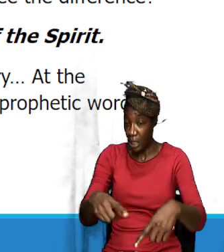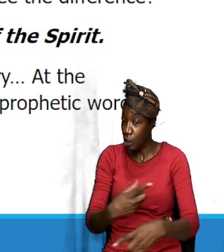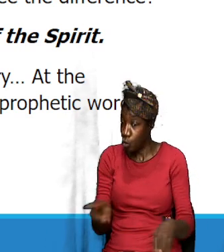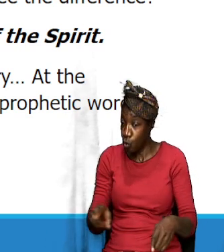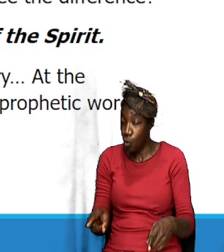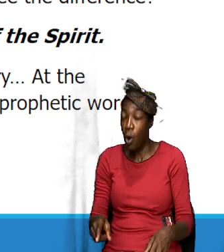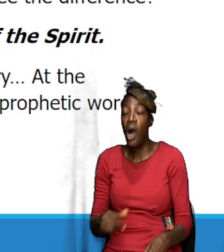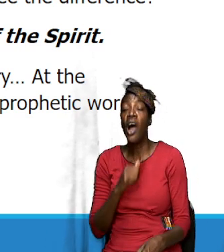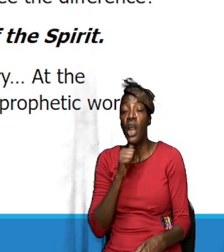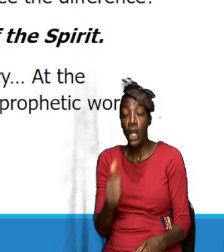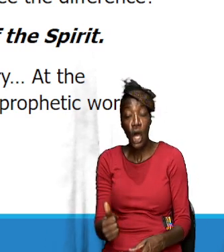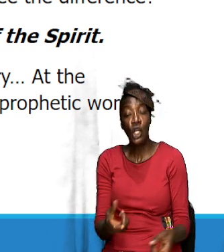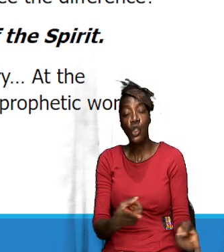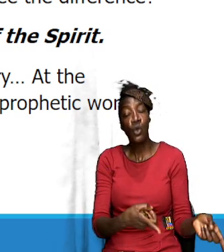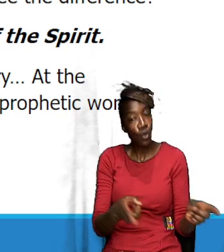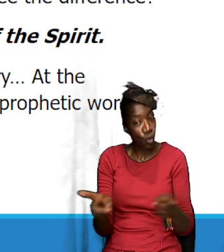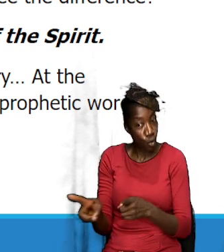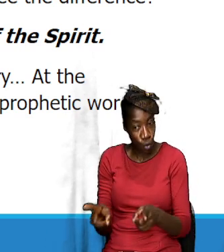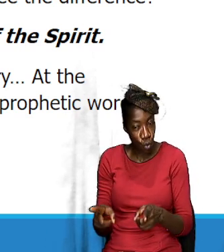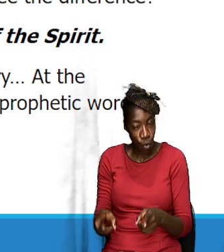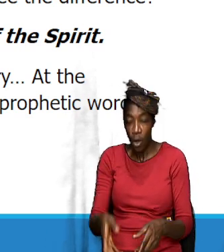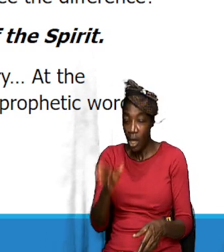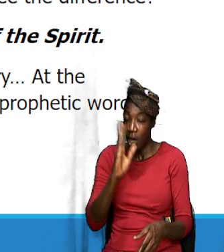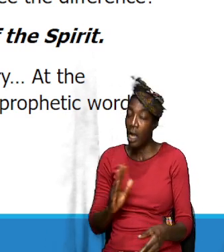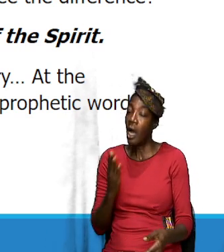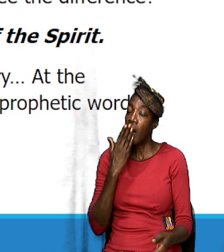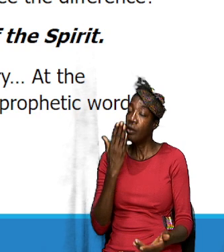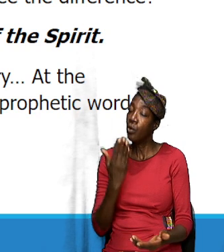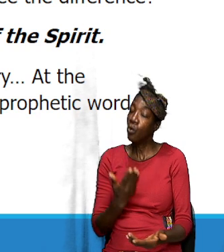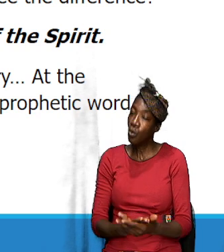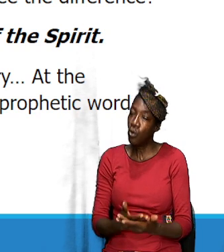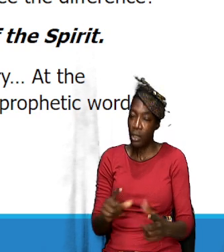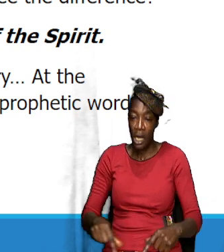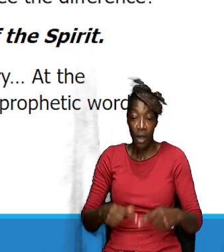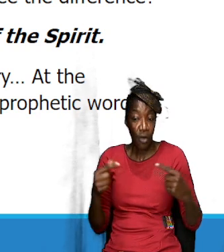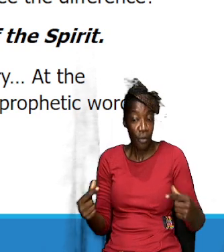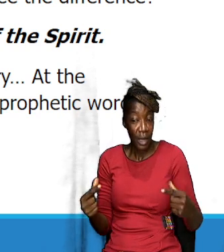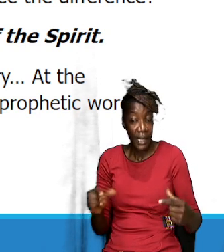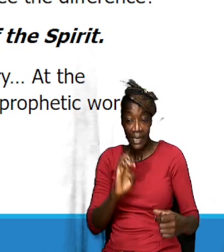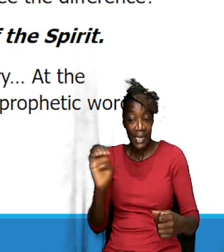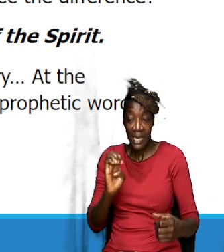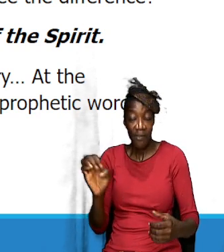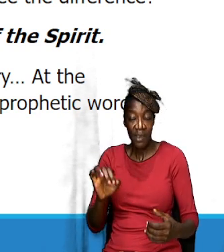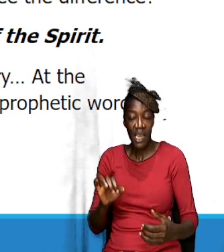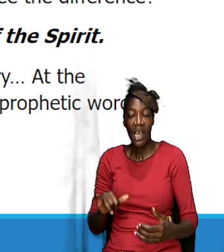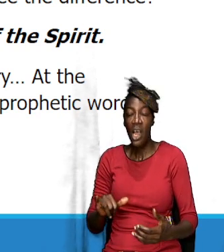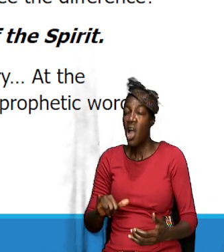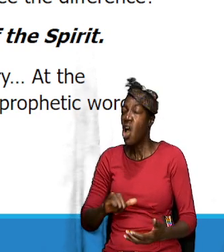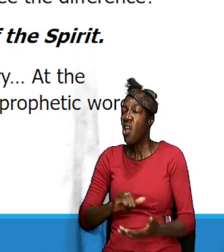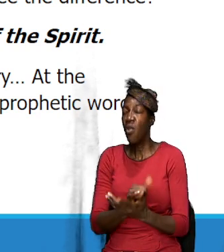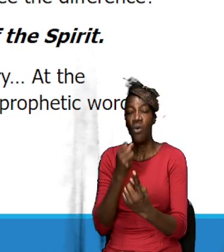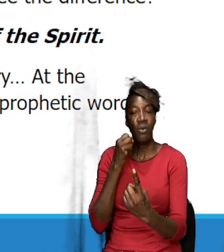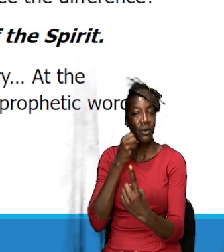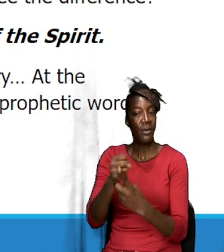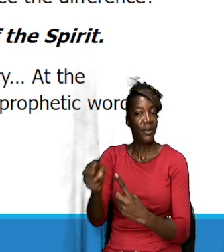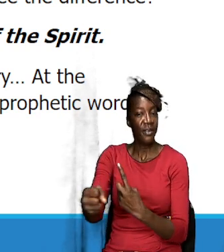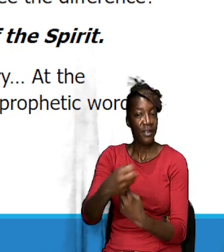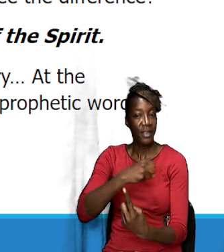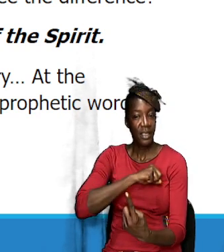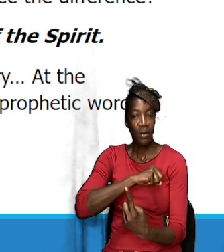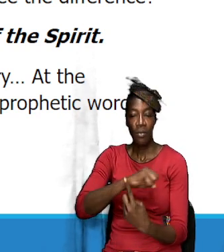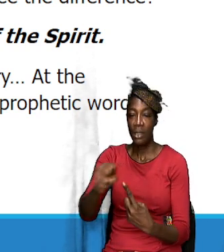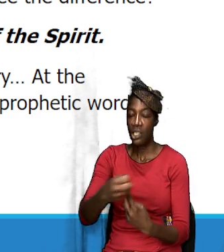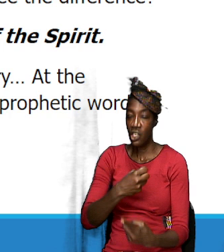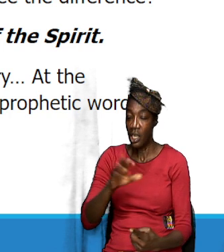to do. And, you know, God is so good and great that even in those circumstances, the child of